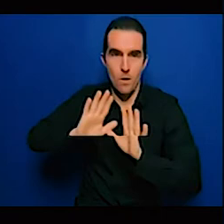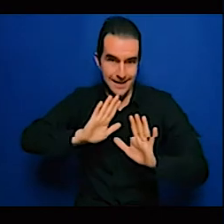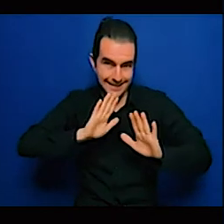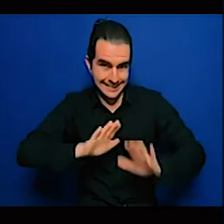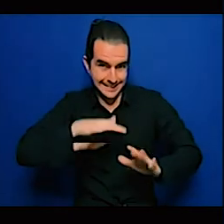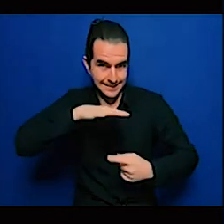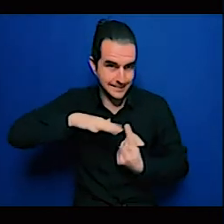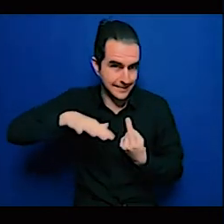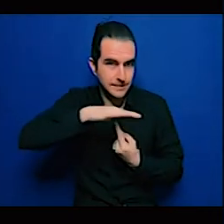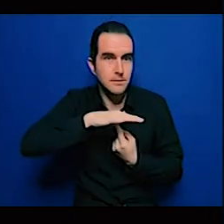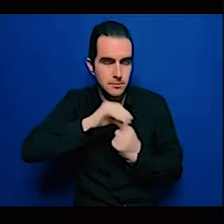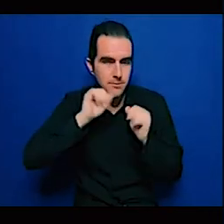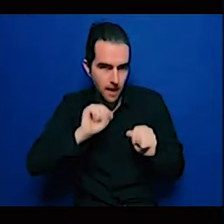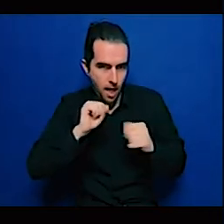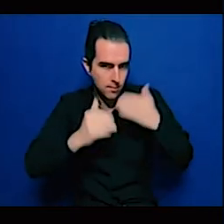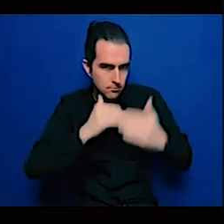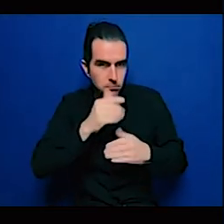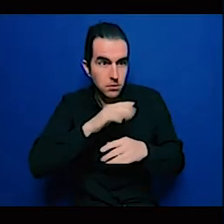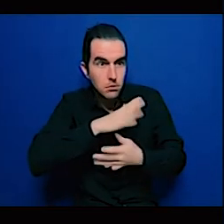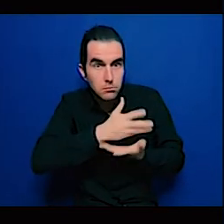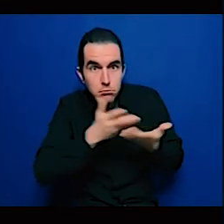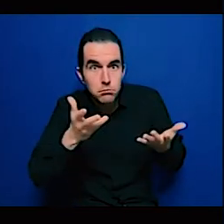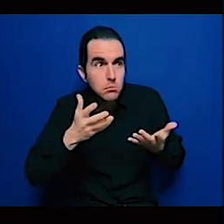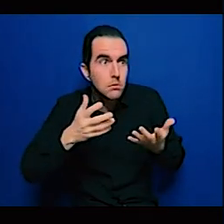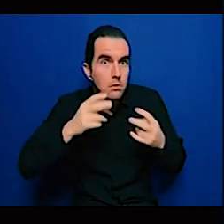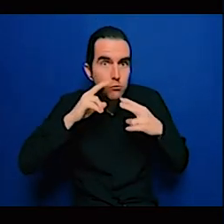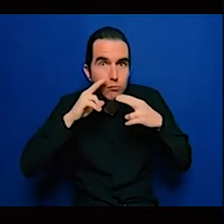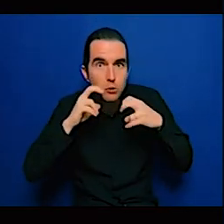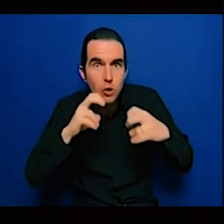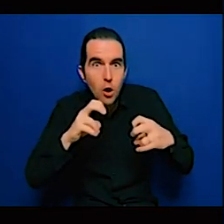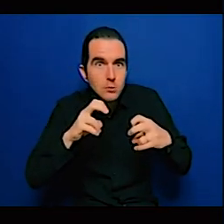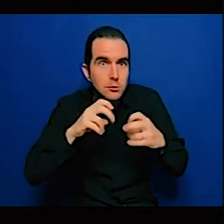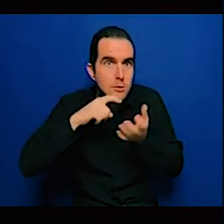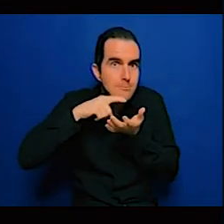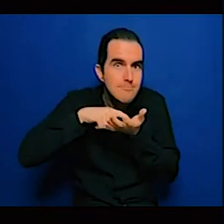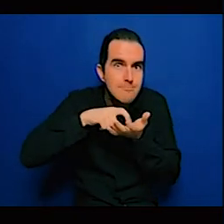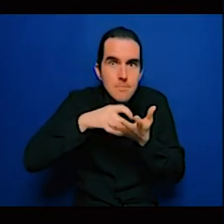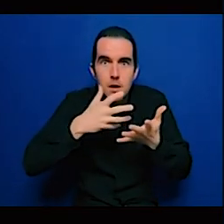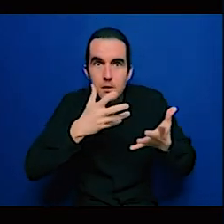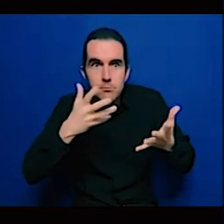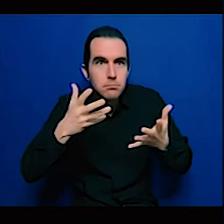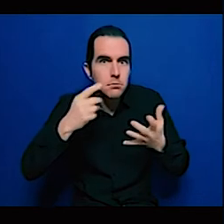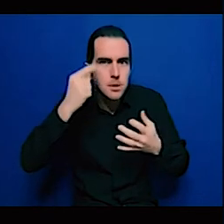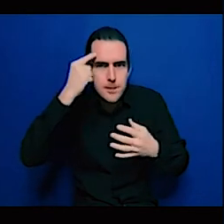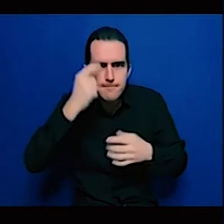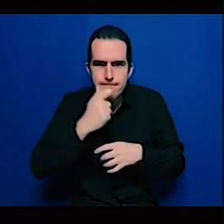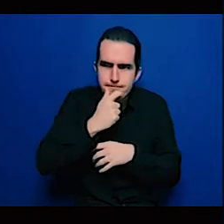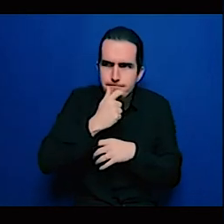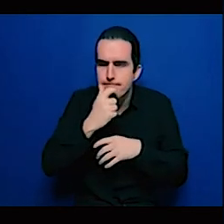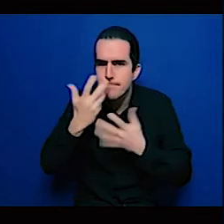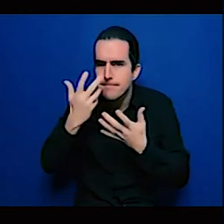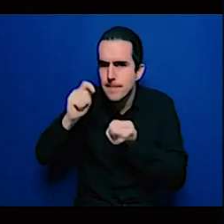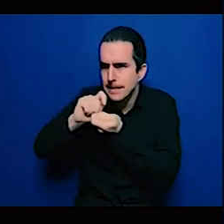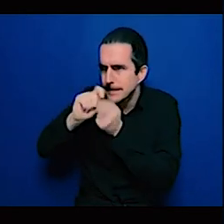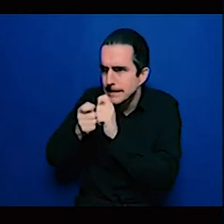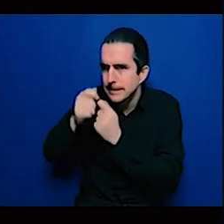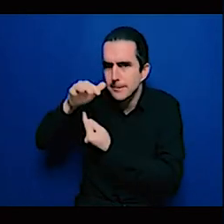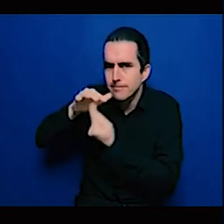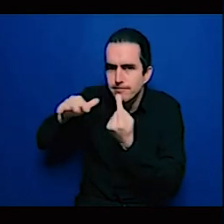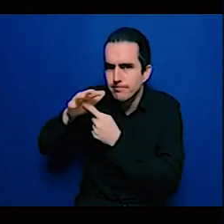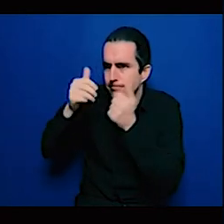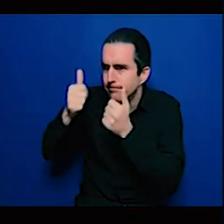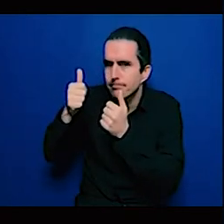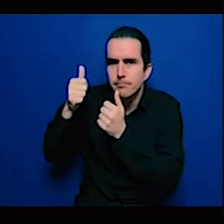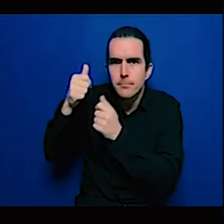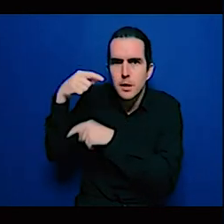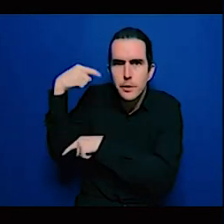so in general this is what I wanted to say thank you very much for your attention and you make a very key point in that it's on